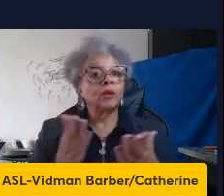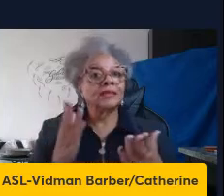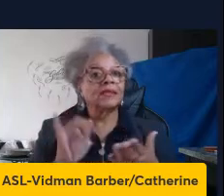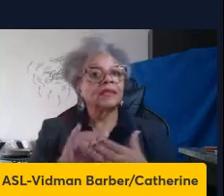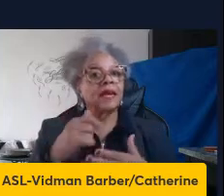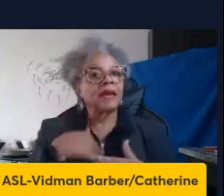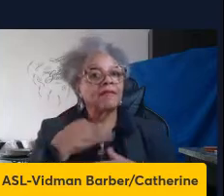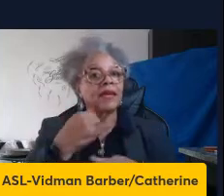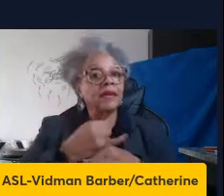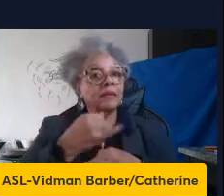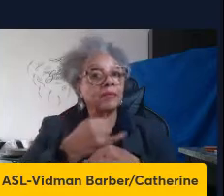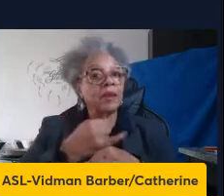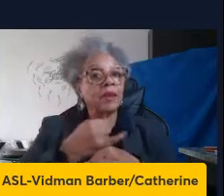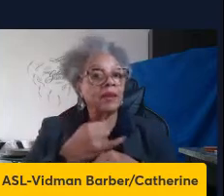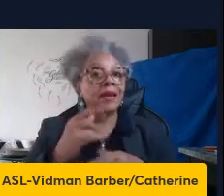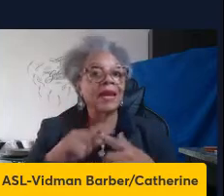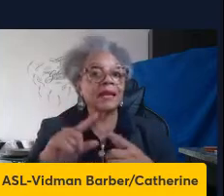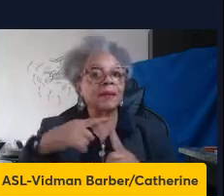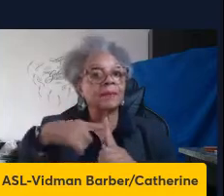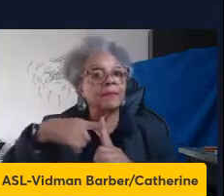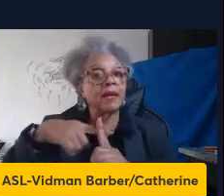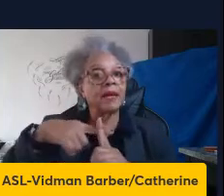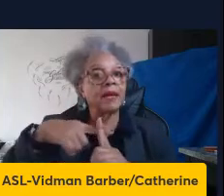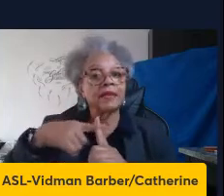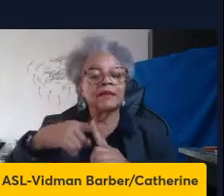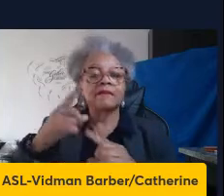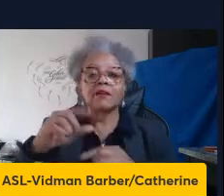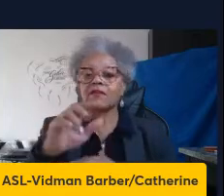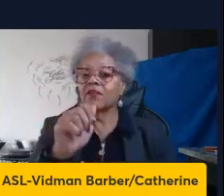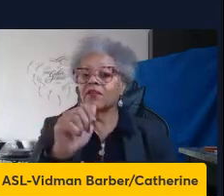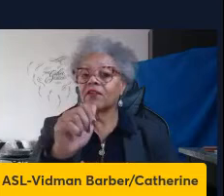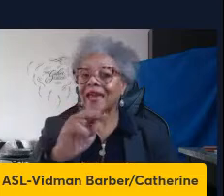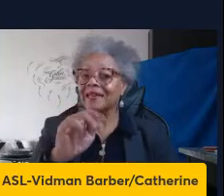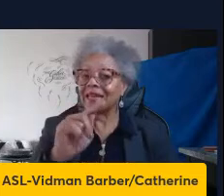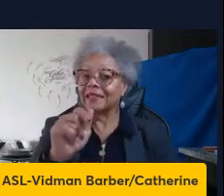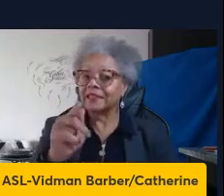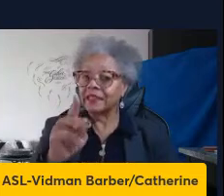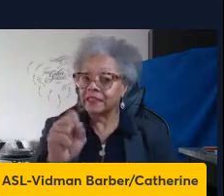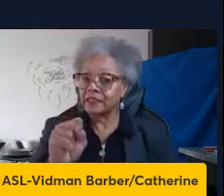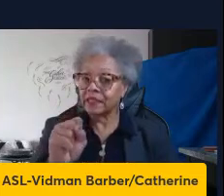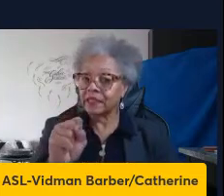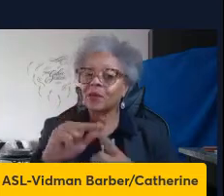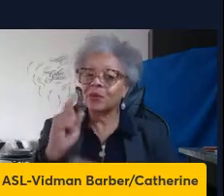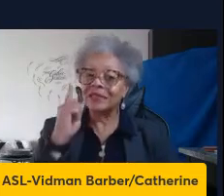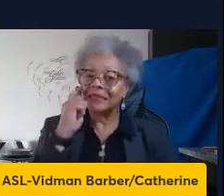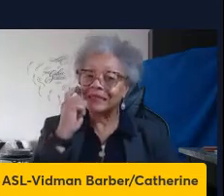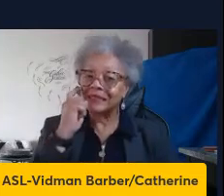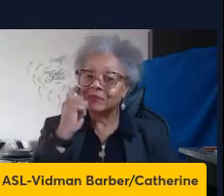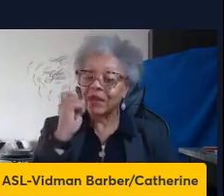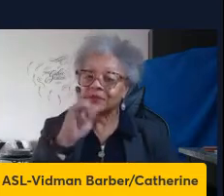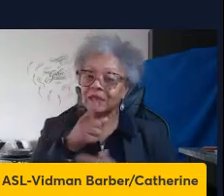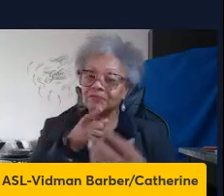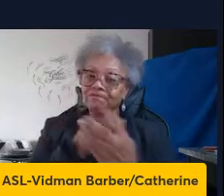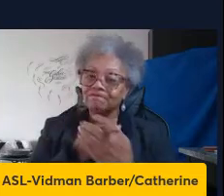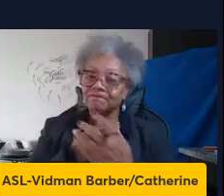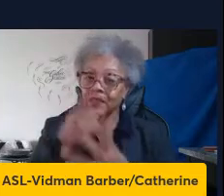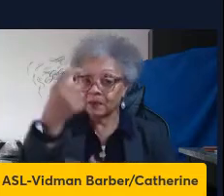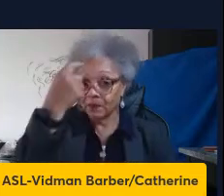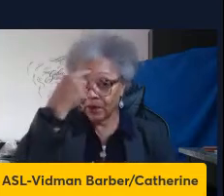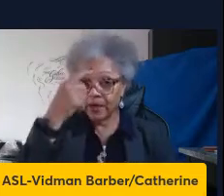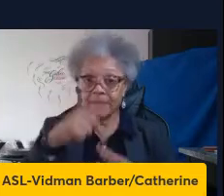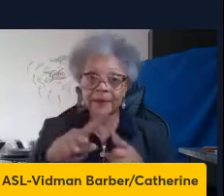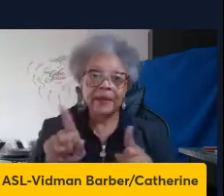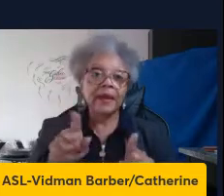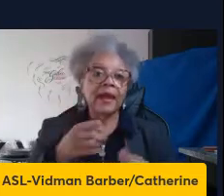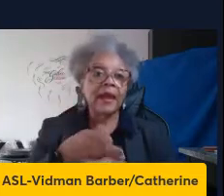impairments beforehand. And they're positive for viral antigens. So we suspect that they're the culprits of bringing virus into the brain. But when I began my